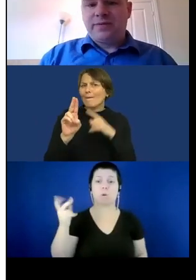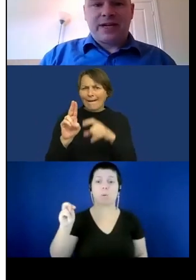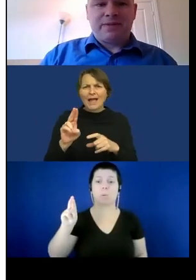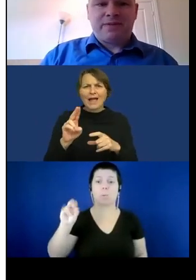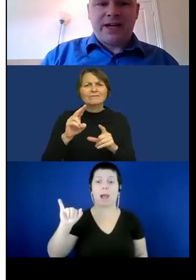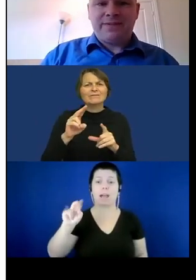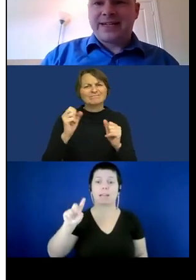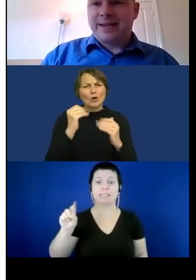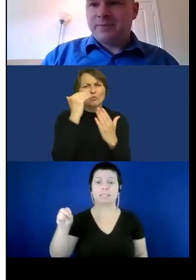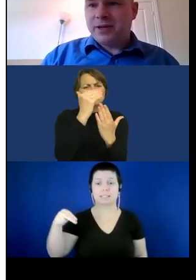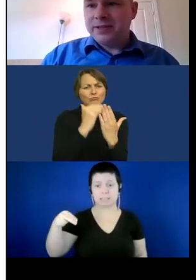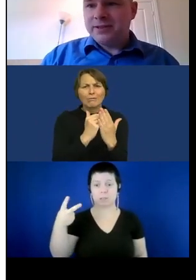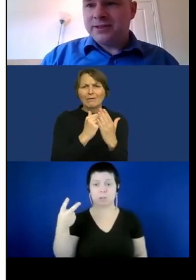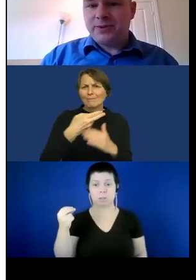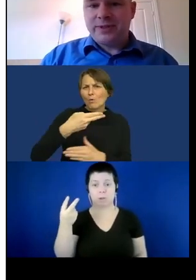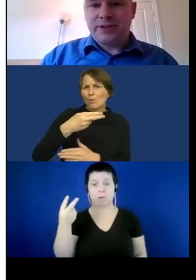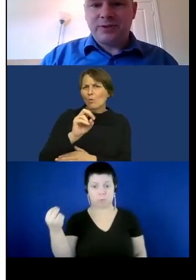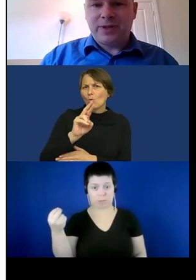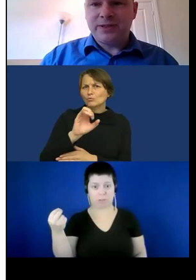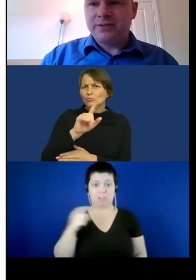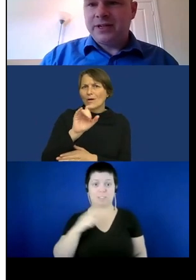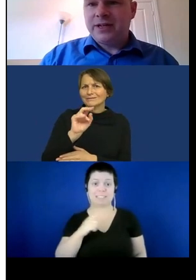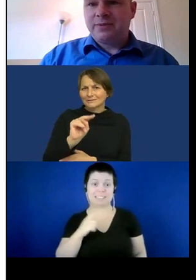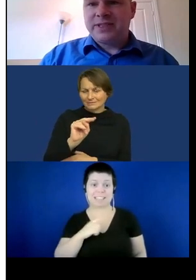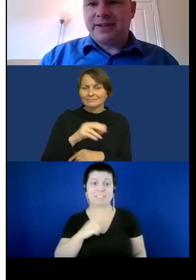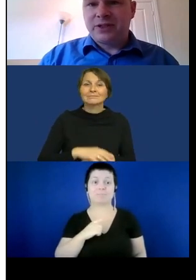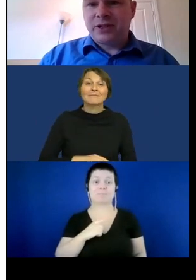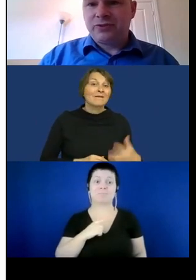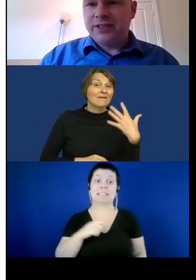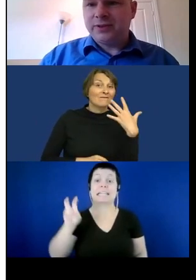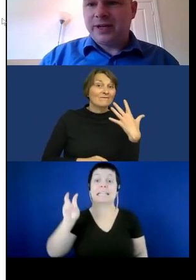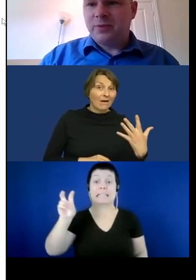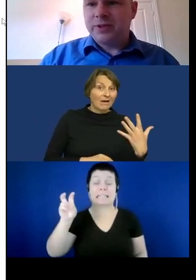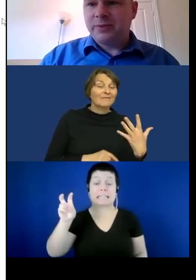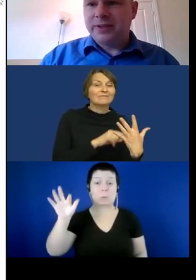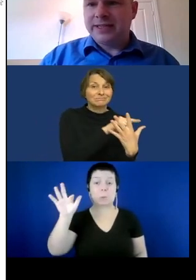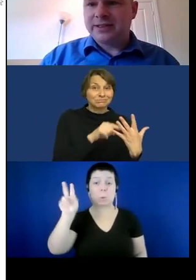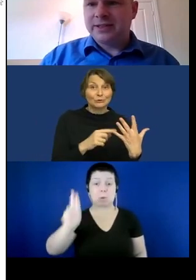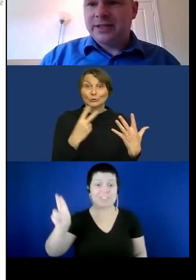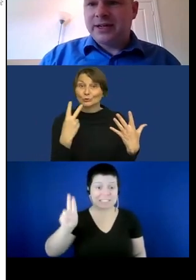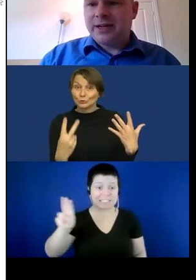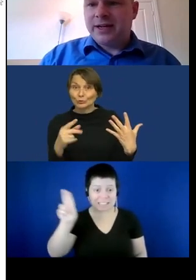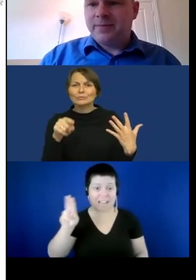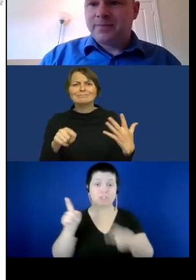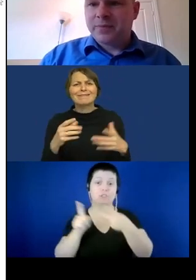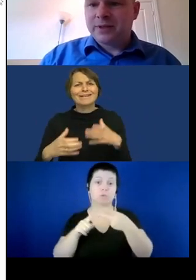involves five academic partners and two industrial partners from seven countries, which I will list